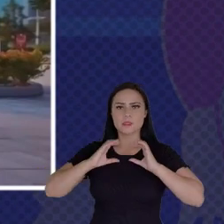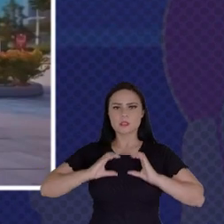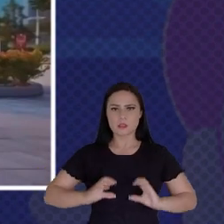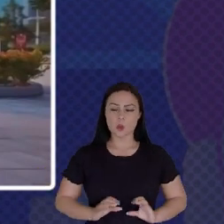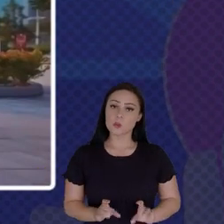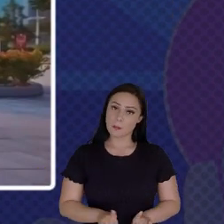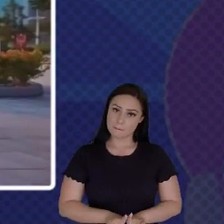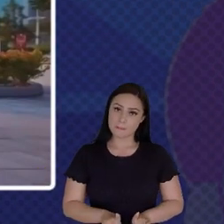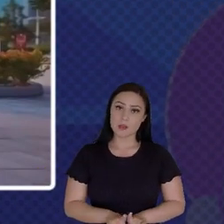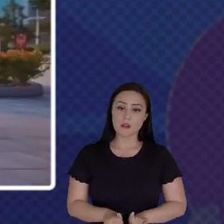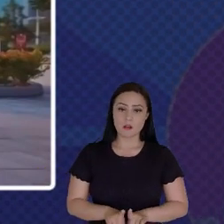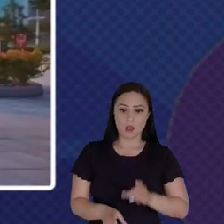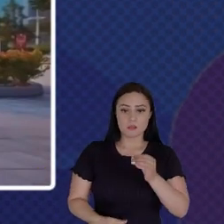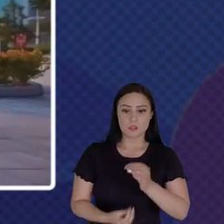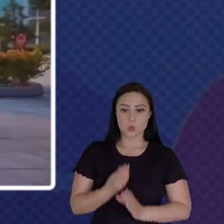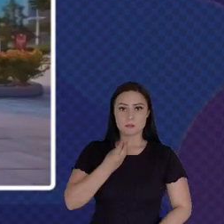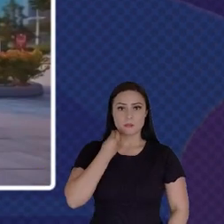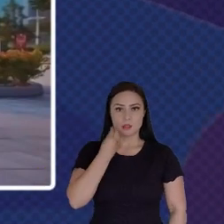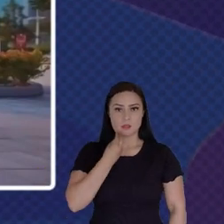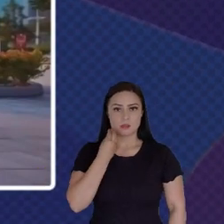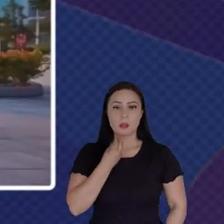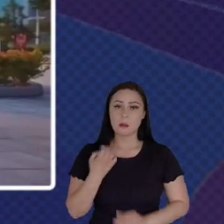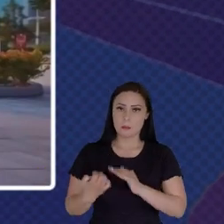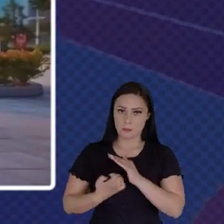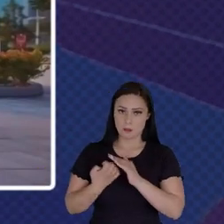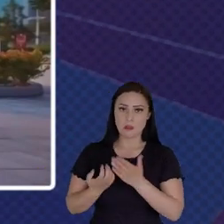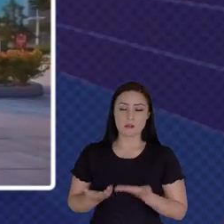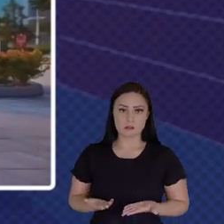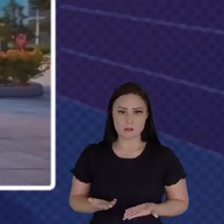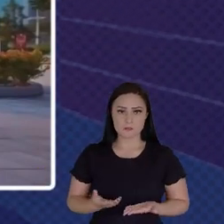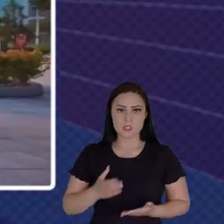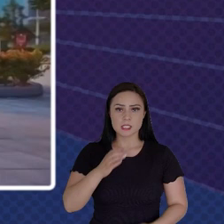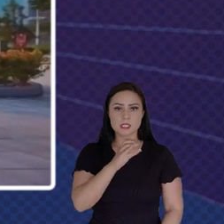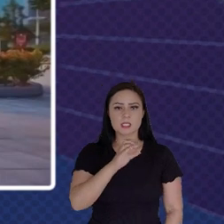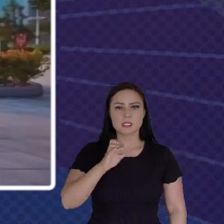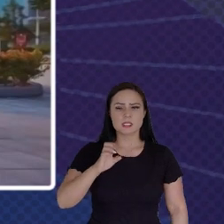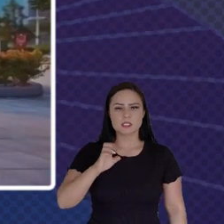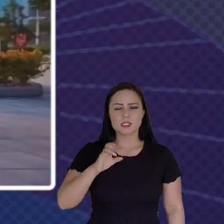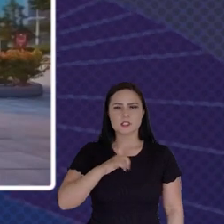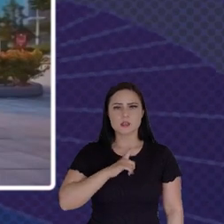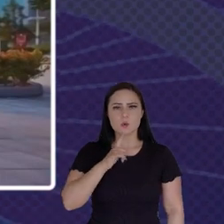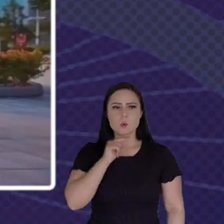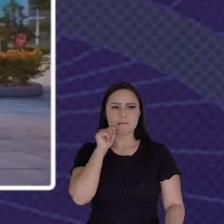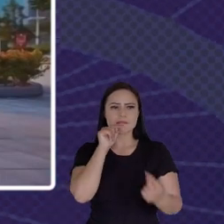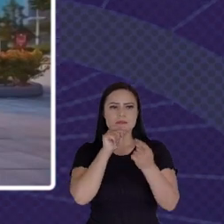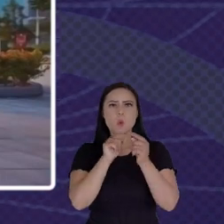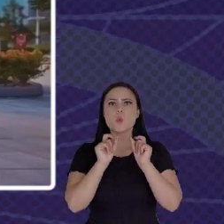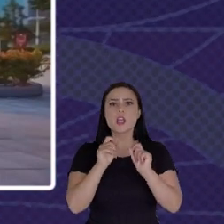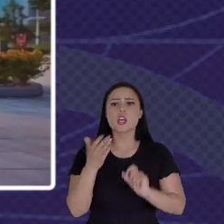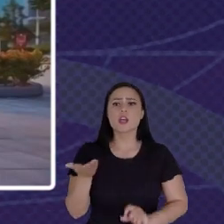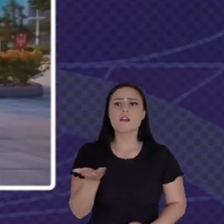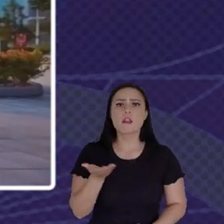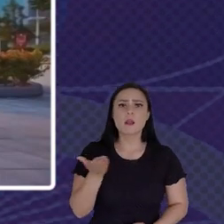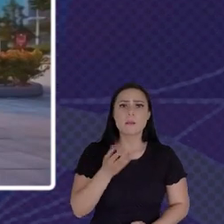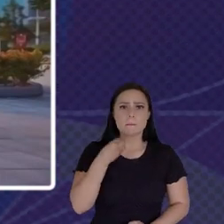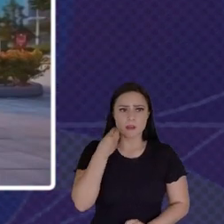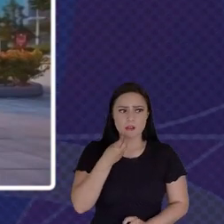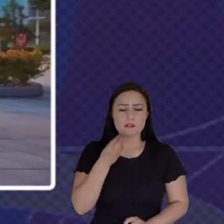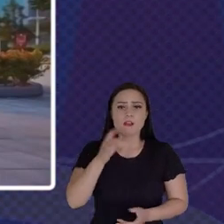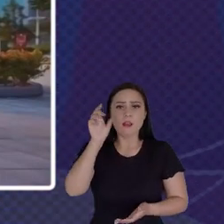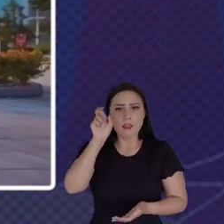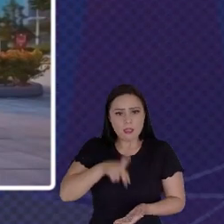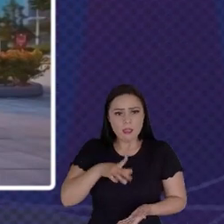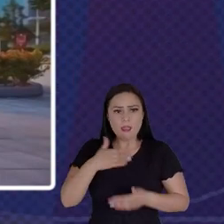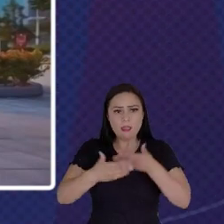For Businesses And So I Think The Core Thing We Have To Ask Ourselves Is What Do We Want That Experience To Be Like Do We Want It To Be